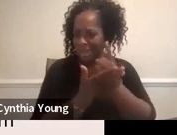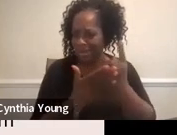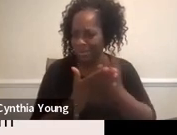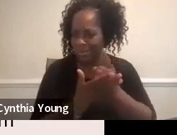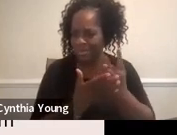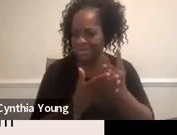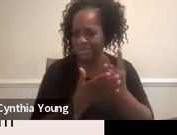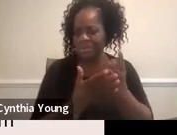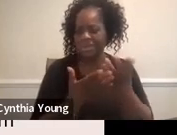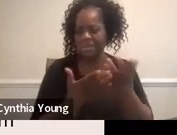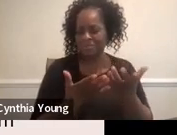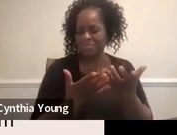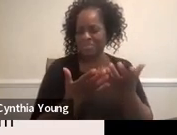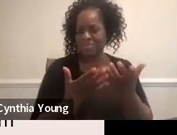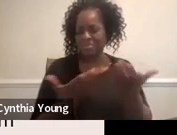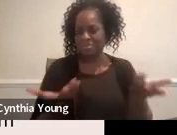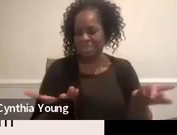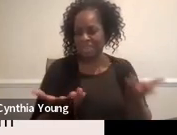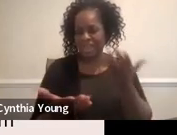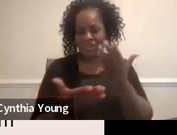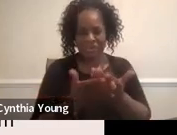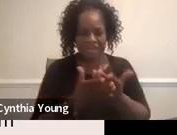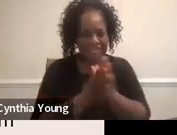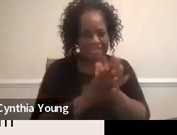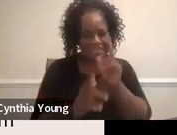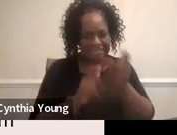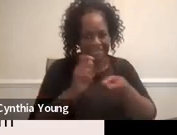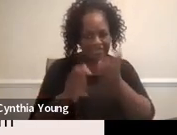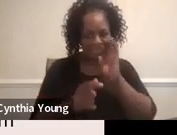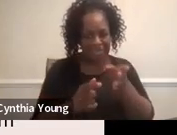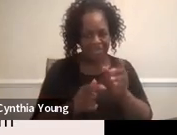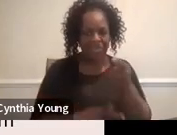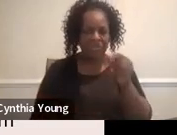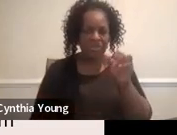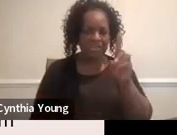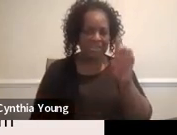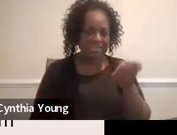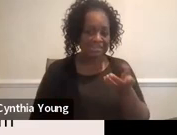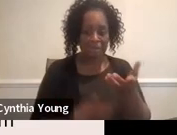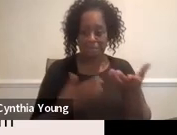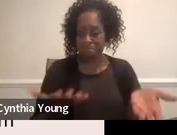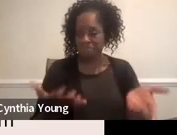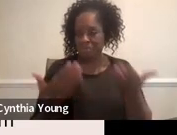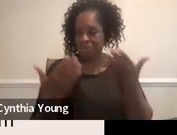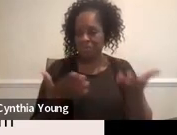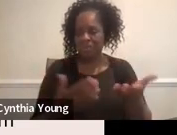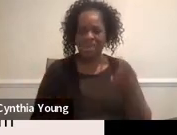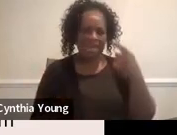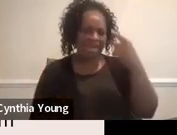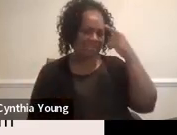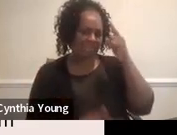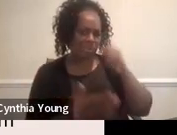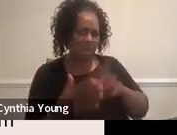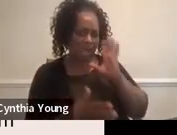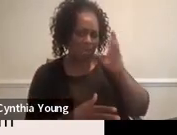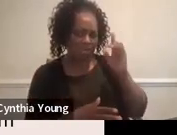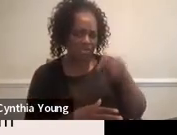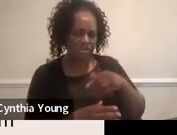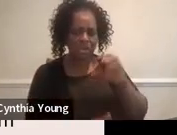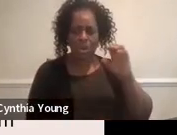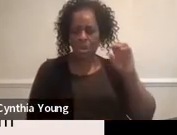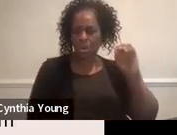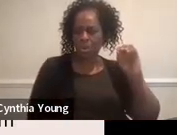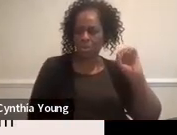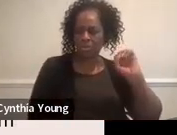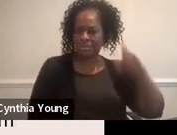lot of goodies as well. I think what I'll do, if I can find that OSEP letter,